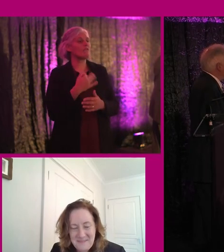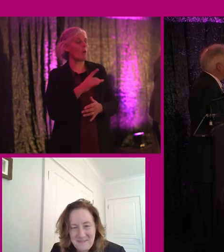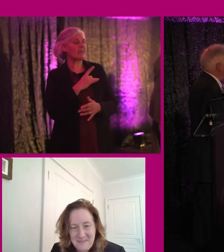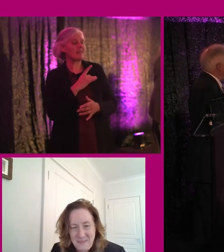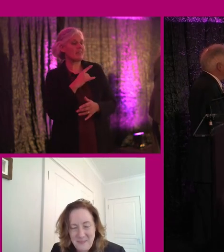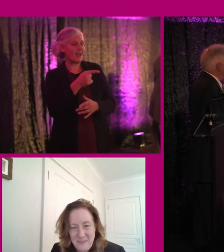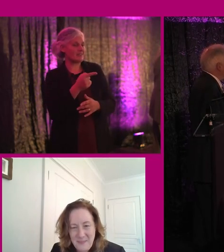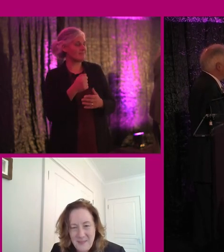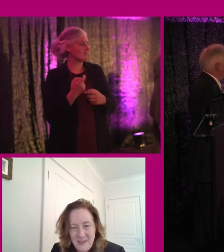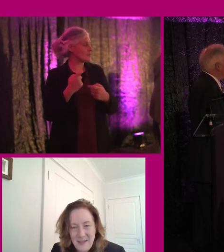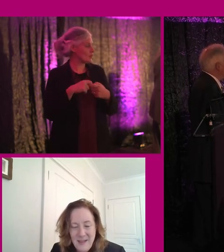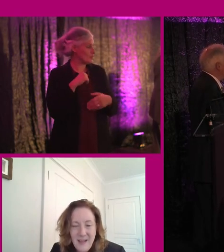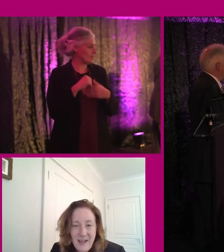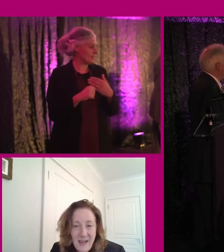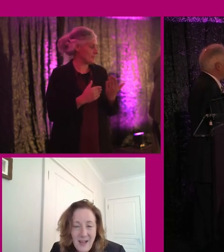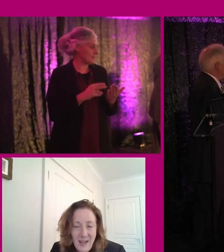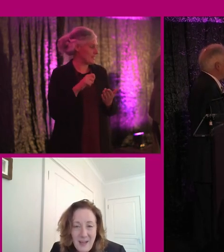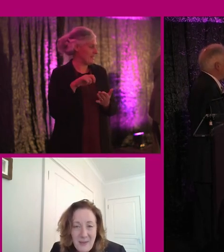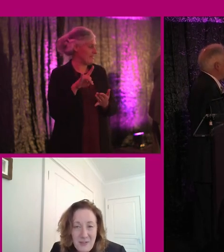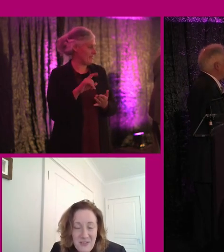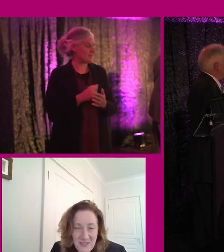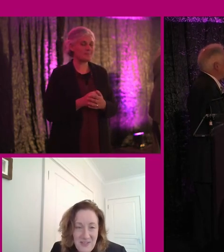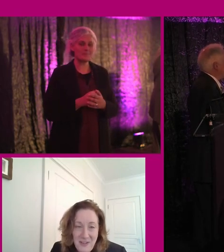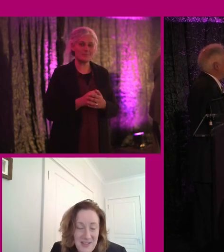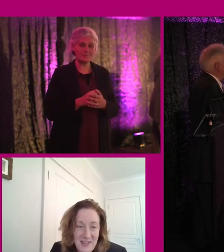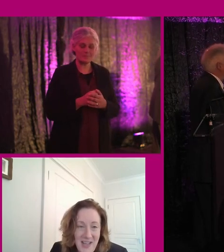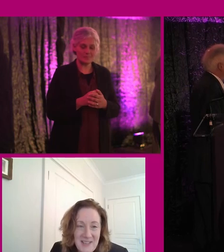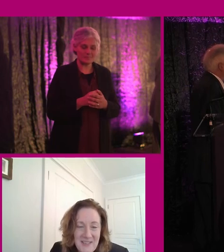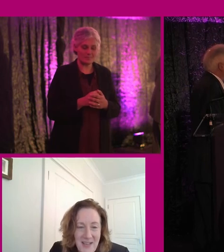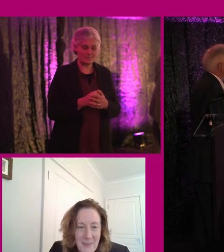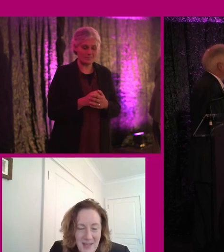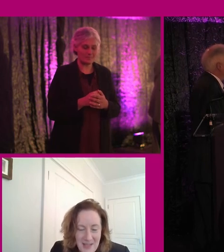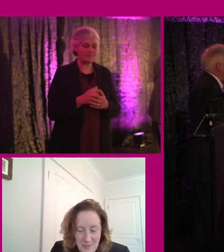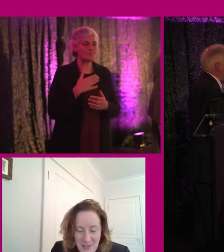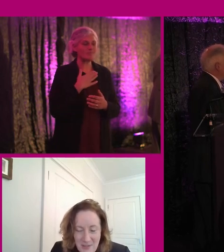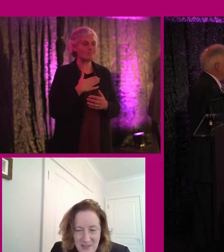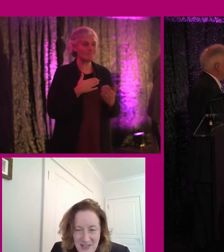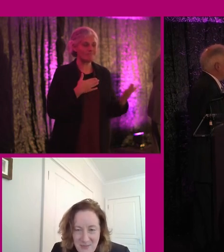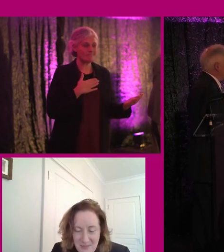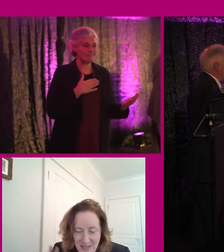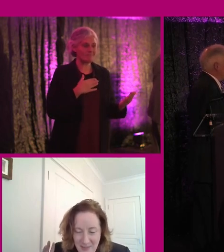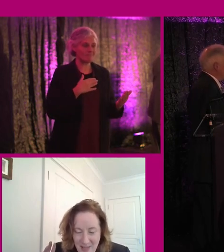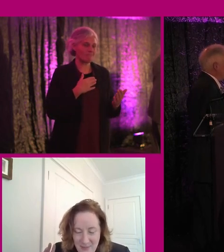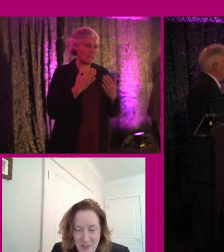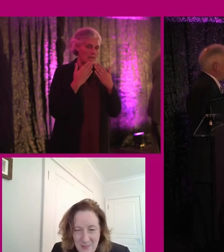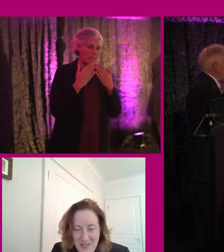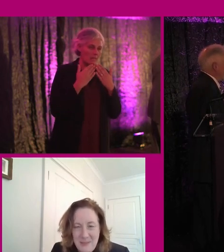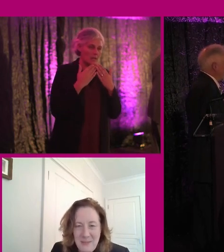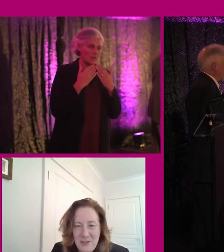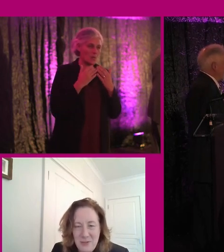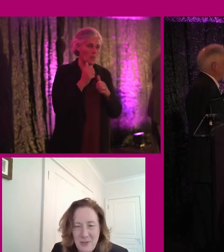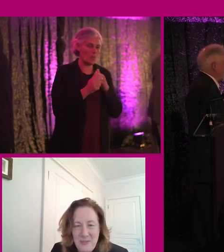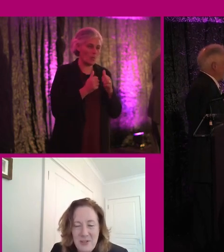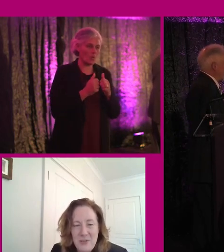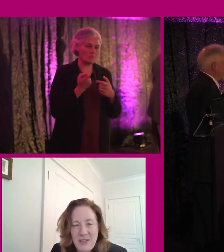Niamh, you're about to. Oh, I just sorry and thanks. And I really appreciate APCOM